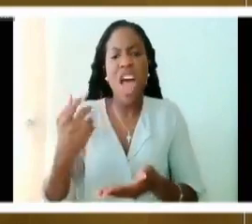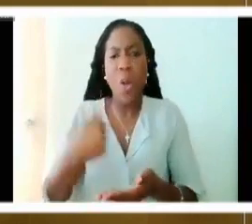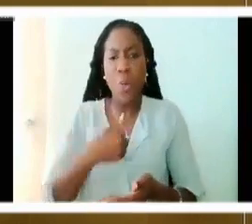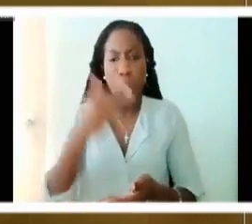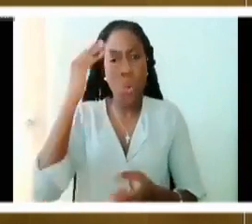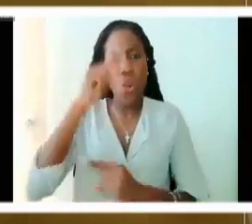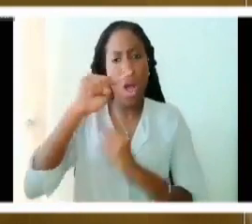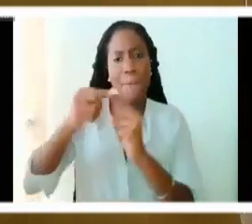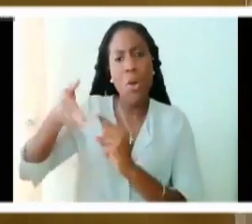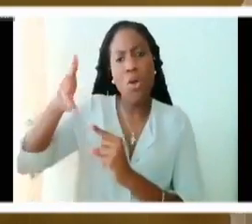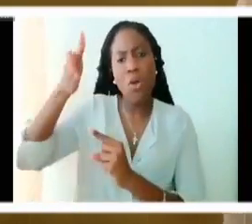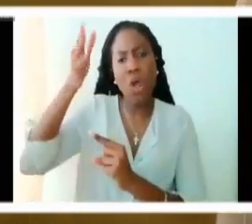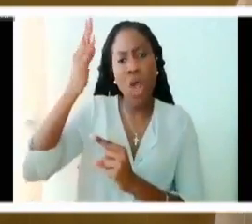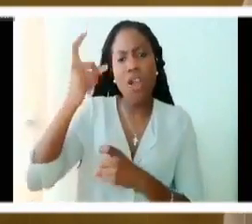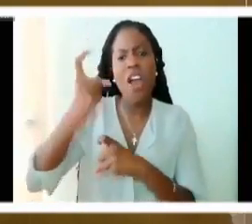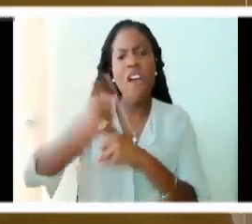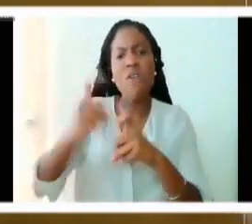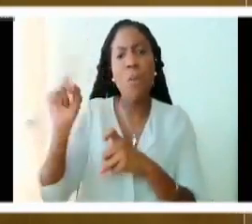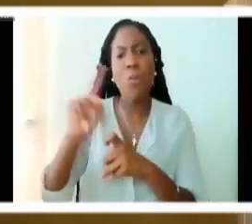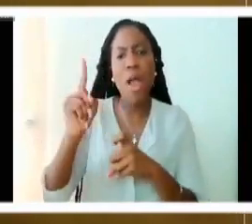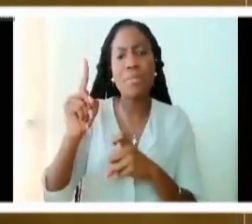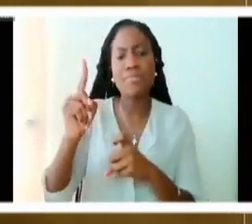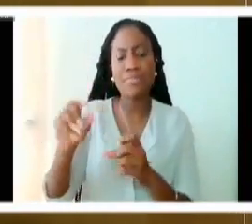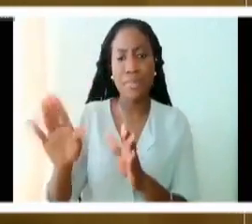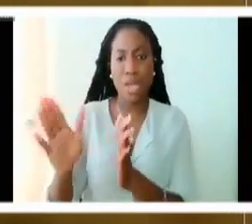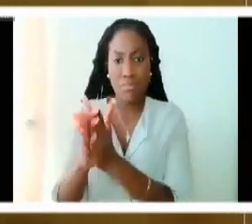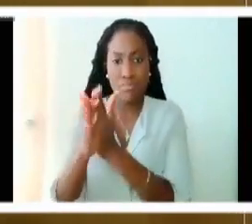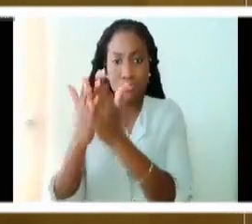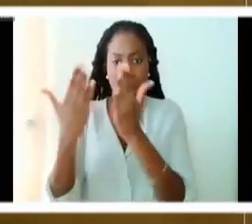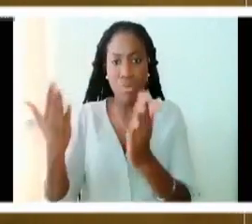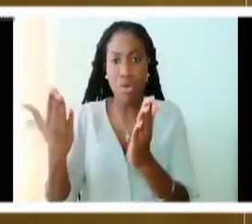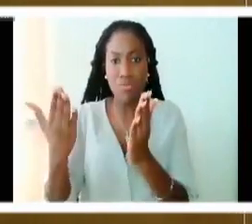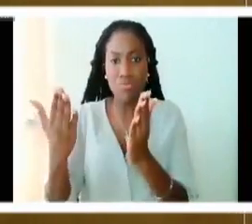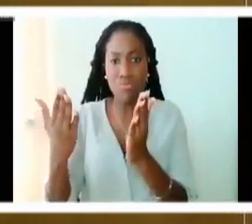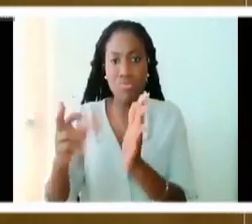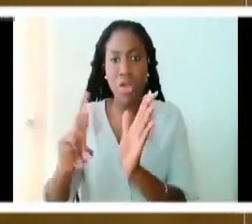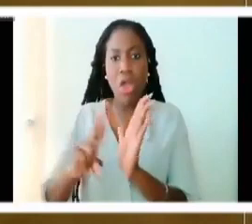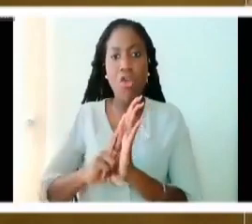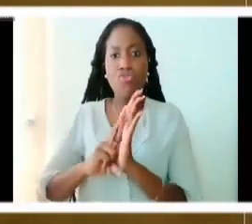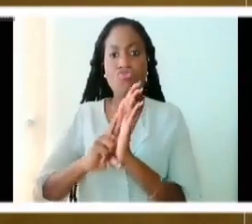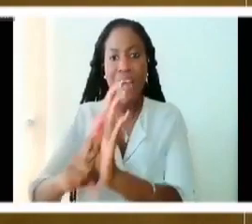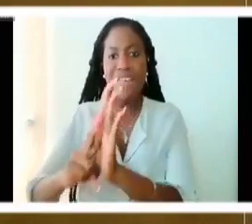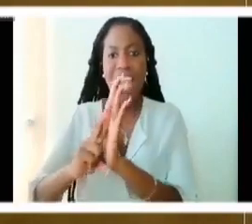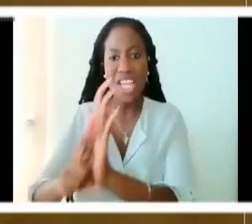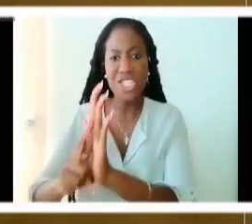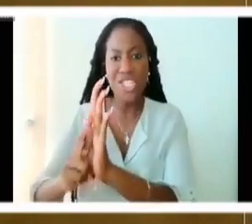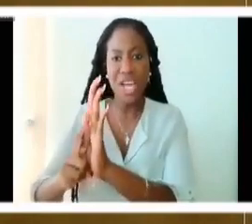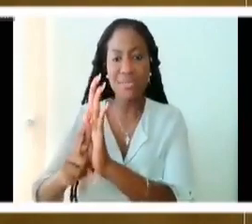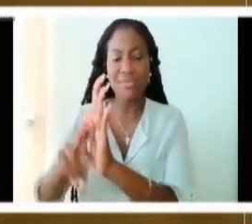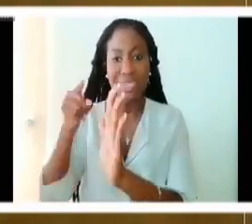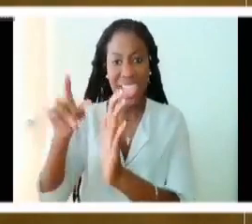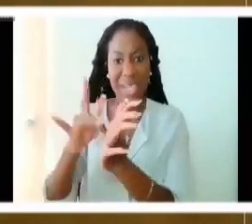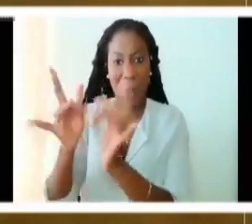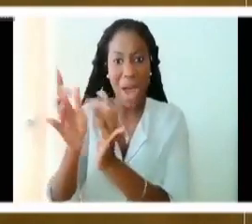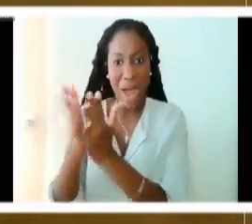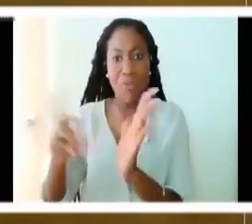From nature, we can know that there is something that is beyond us.